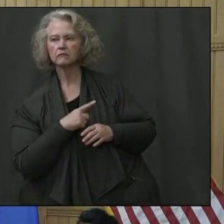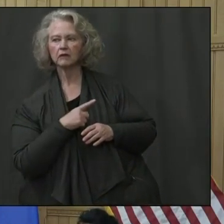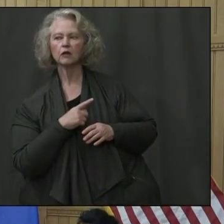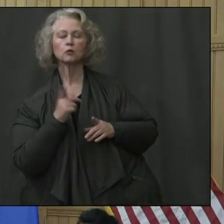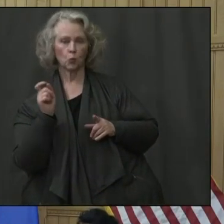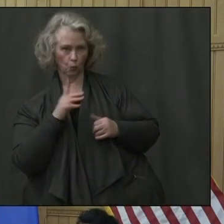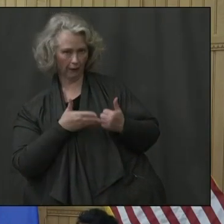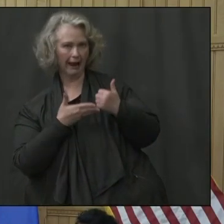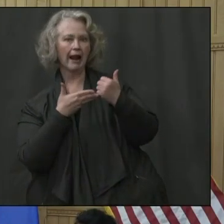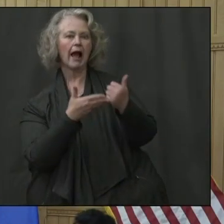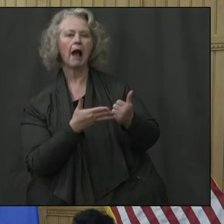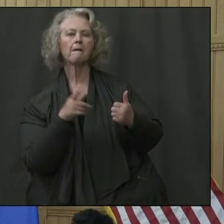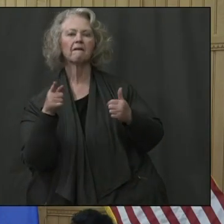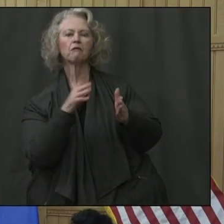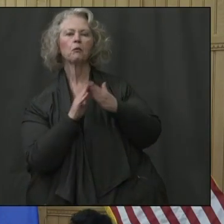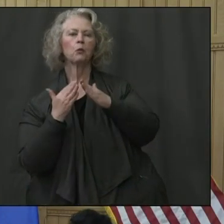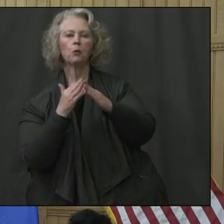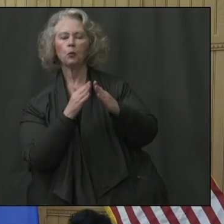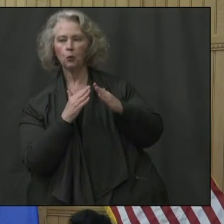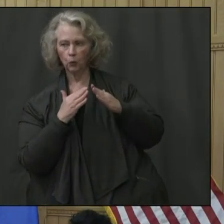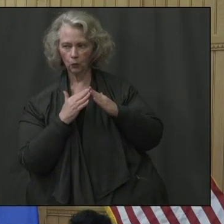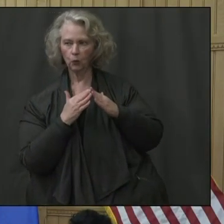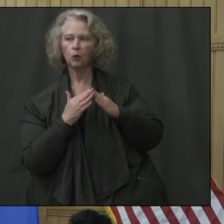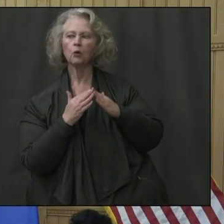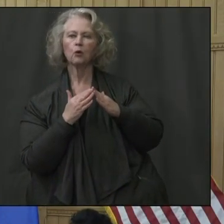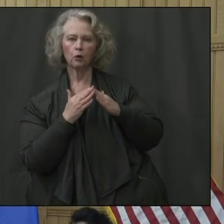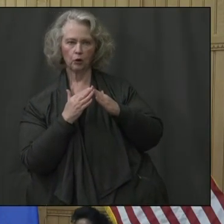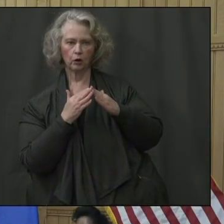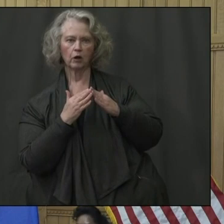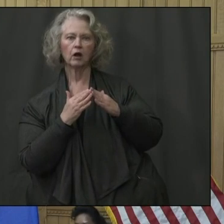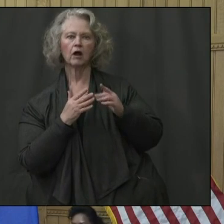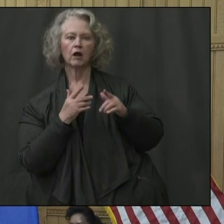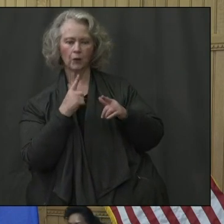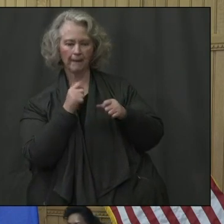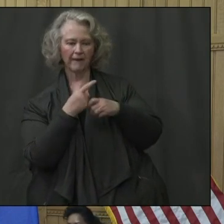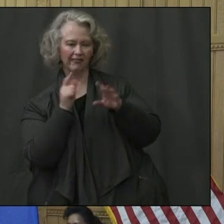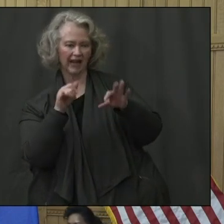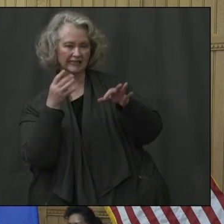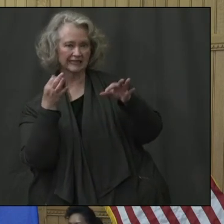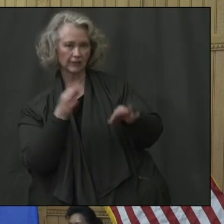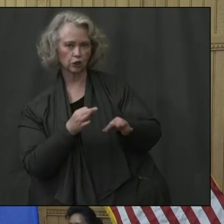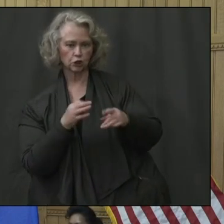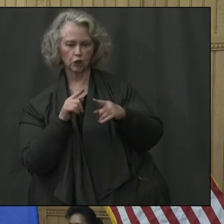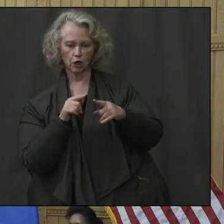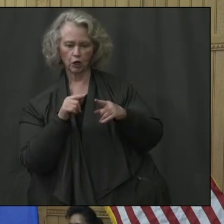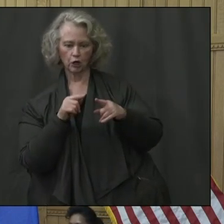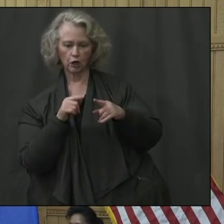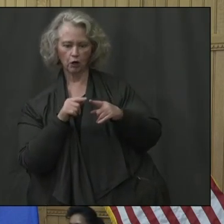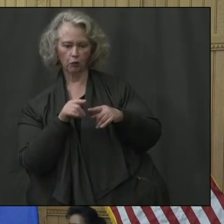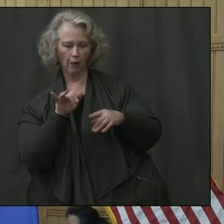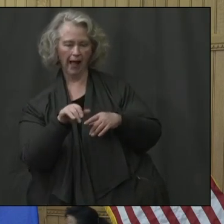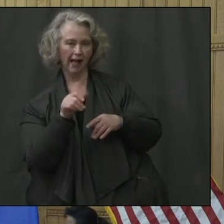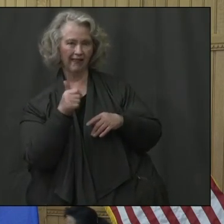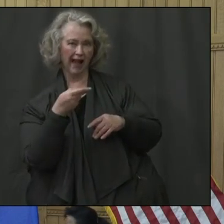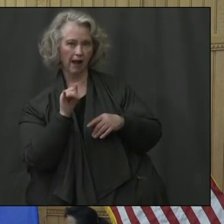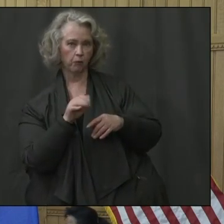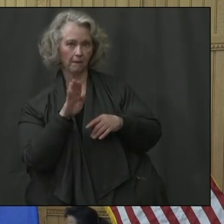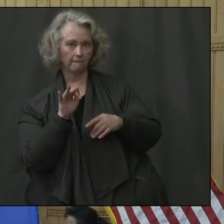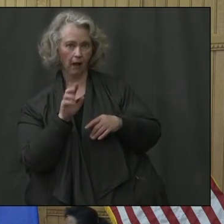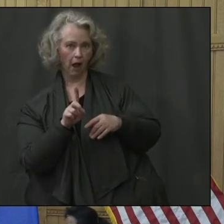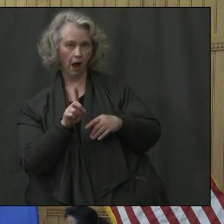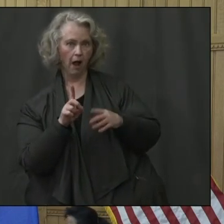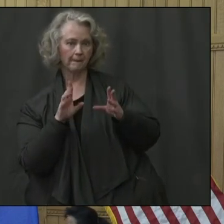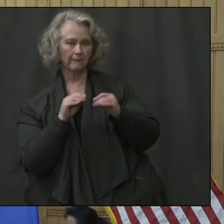funding, um, at the April 8th bond commission meeting, which will happen by zoom or remotely or.